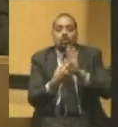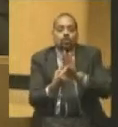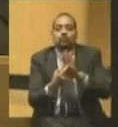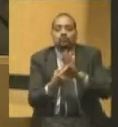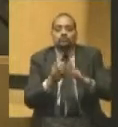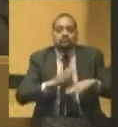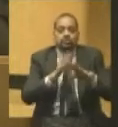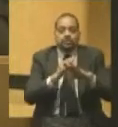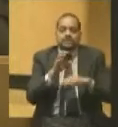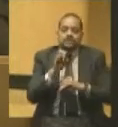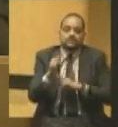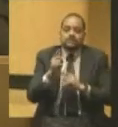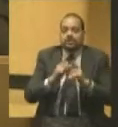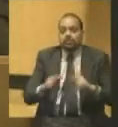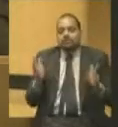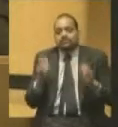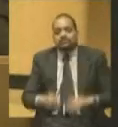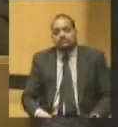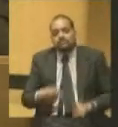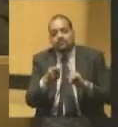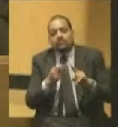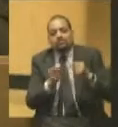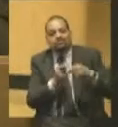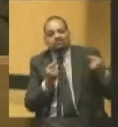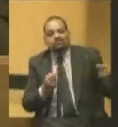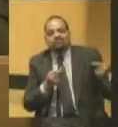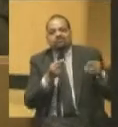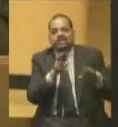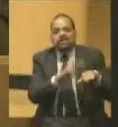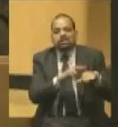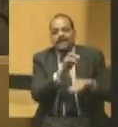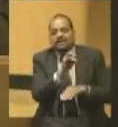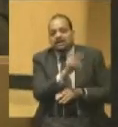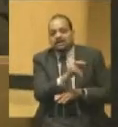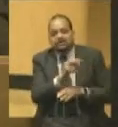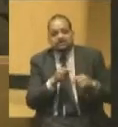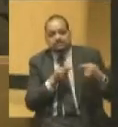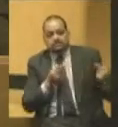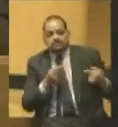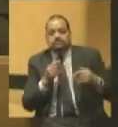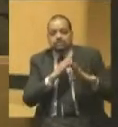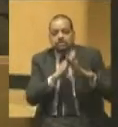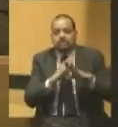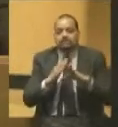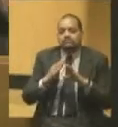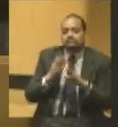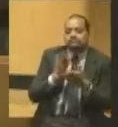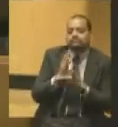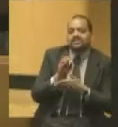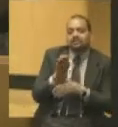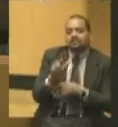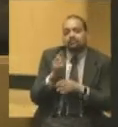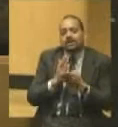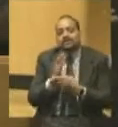civil liberties from the tyranny of the national administration. So, as it turned out, Woodward might as well